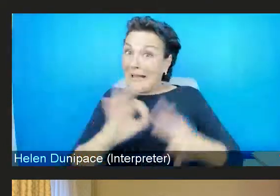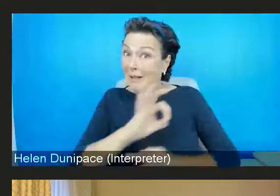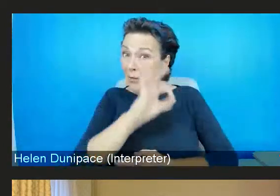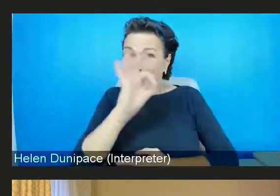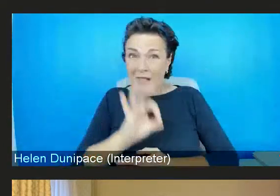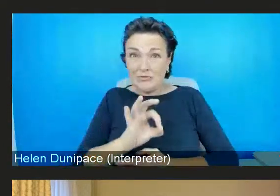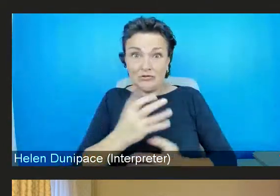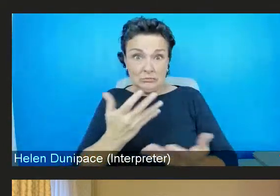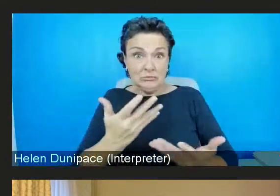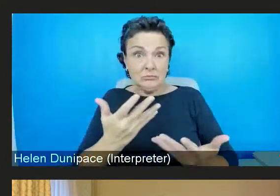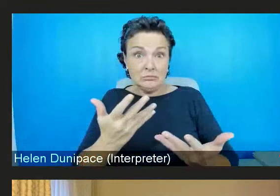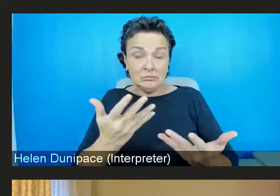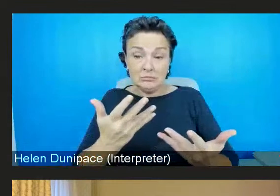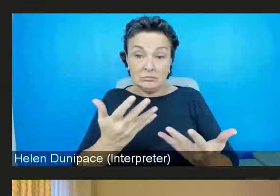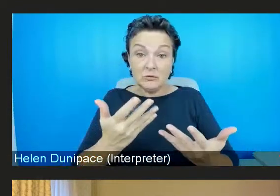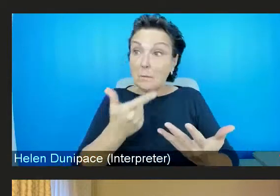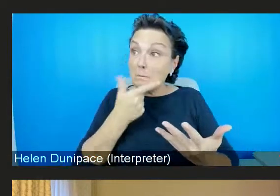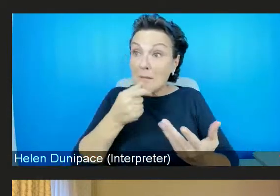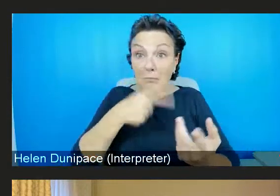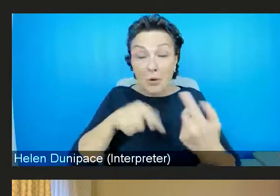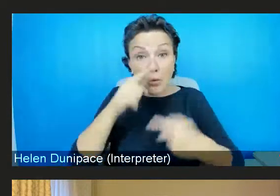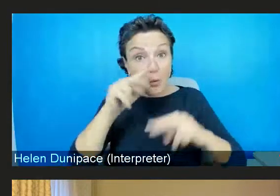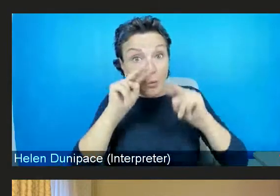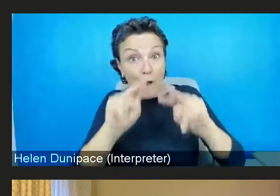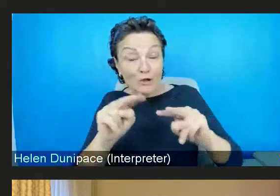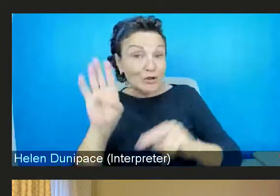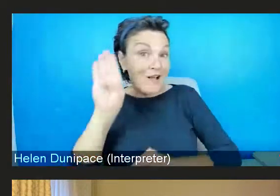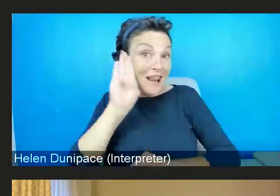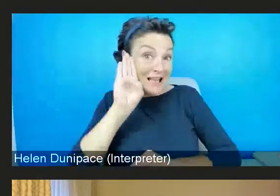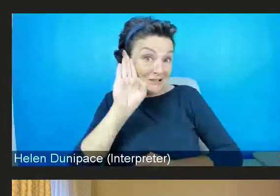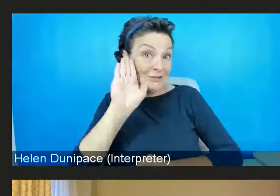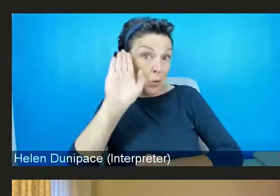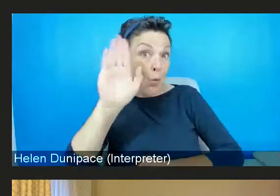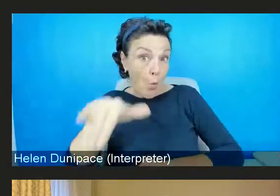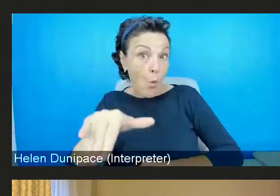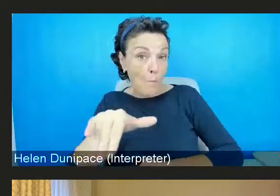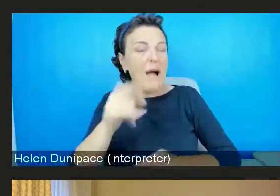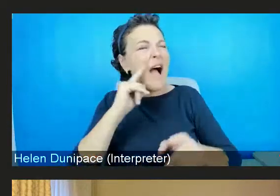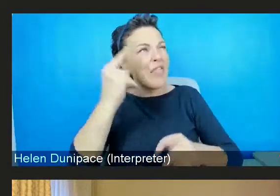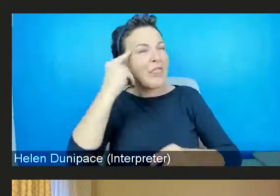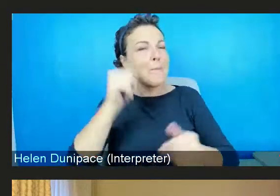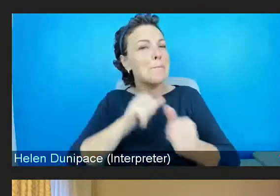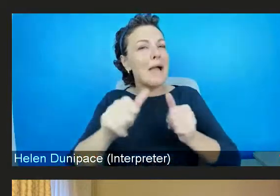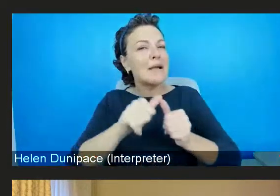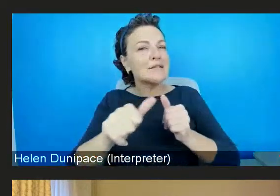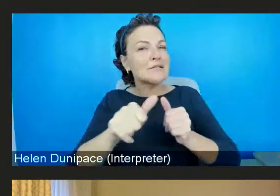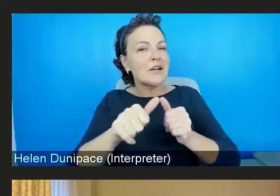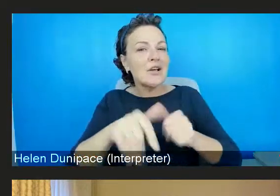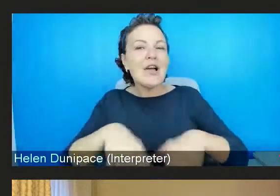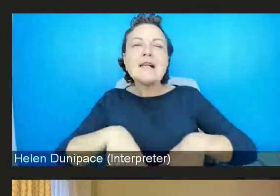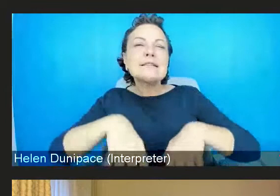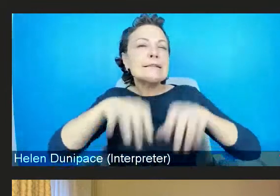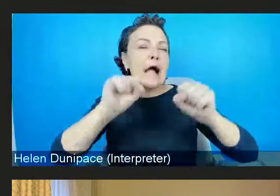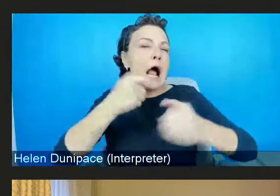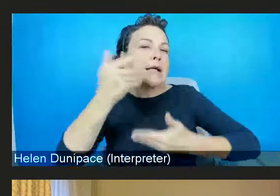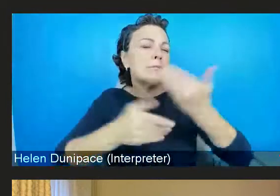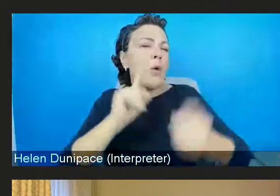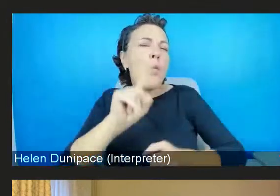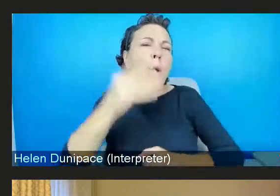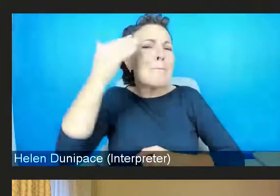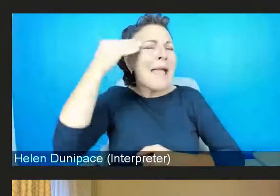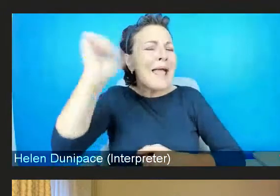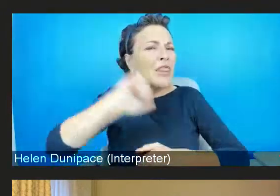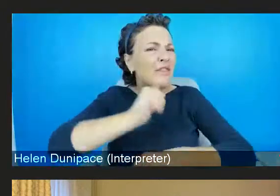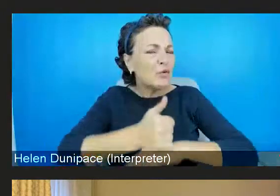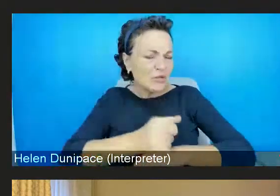those who are listening, are joining this discussion, let me maybe just start with a couple of minutes about the Mental Health Foundation, because we've